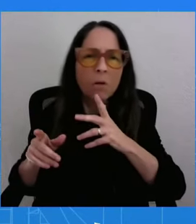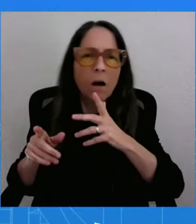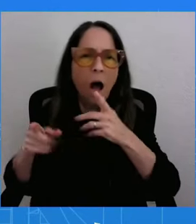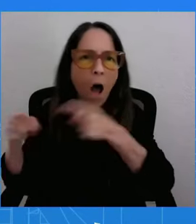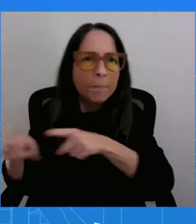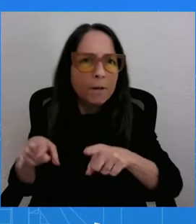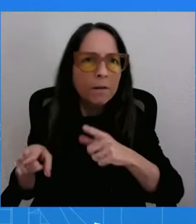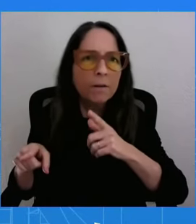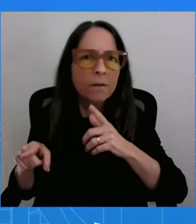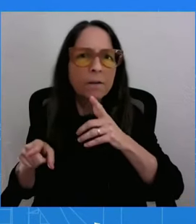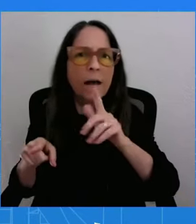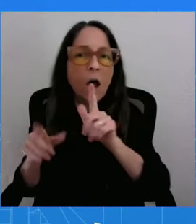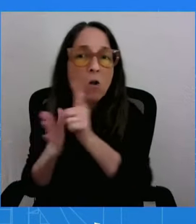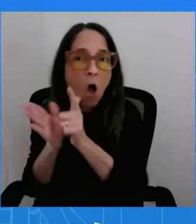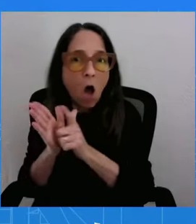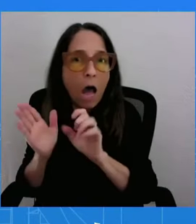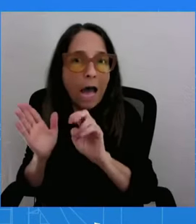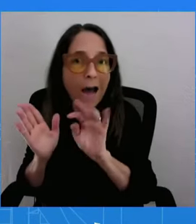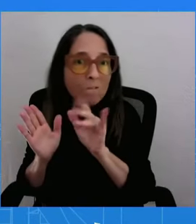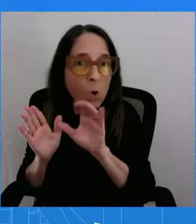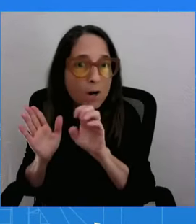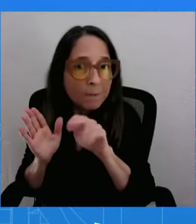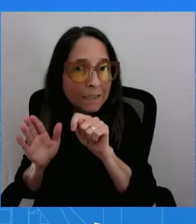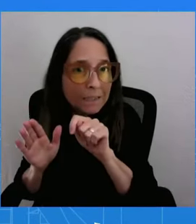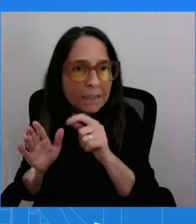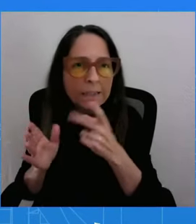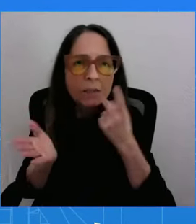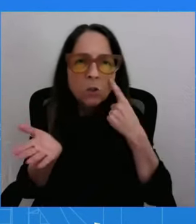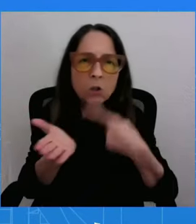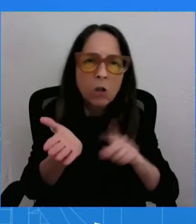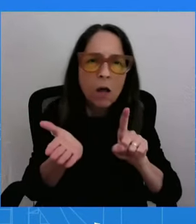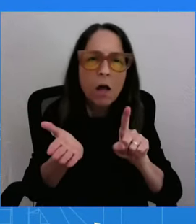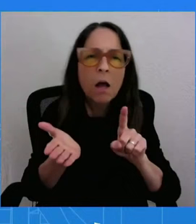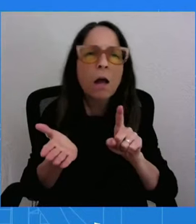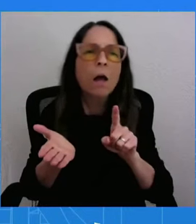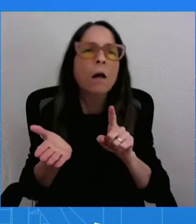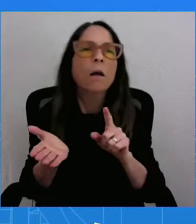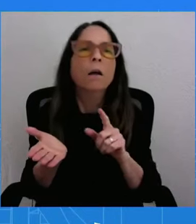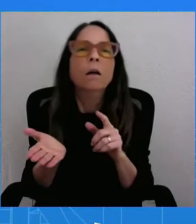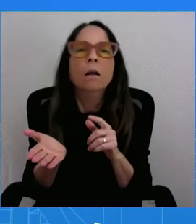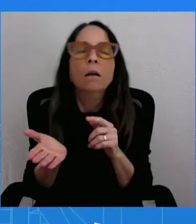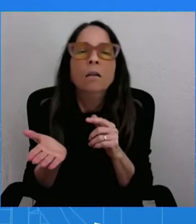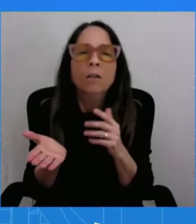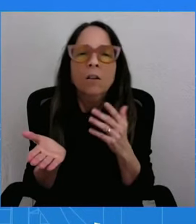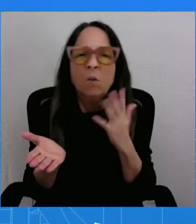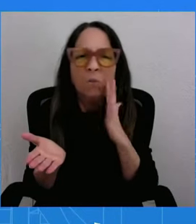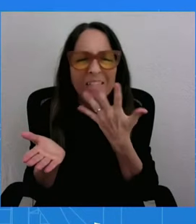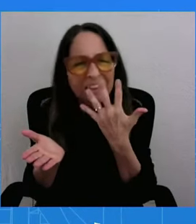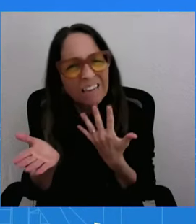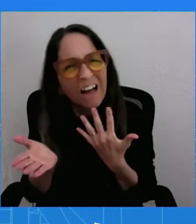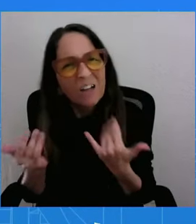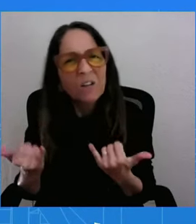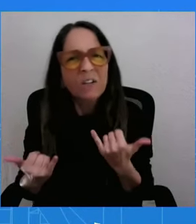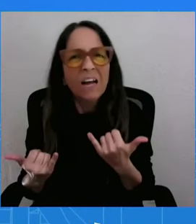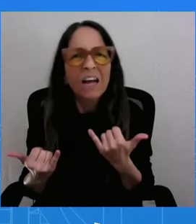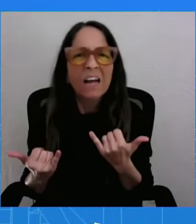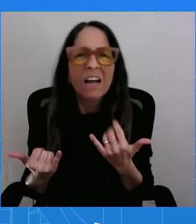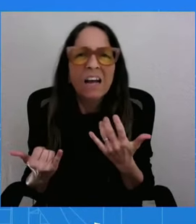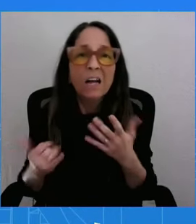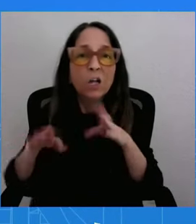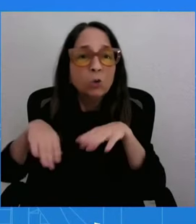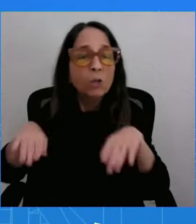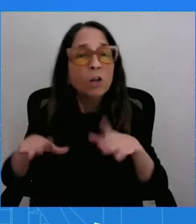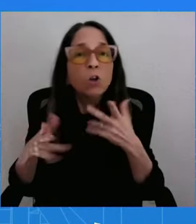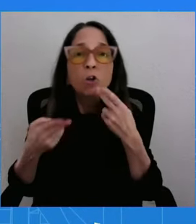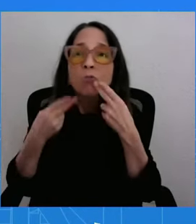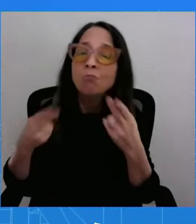is a horrific, horrific day, a sad day when kids go to school and have to deal with that type of violence. And